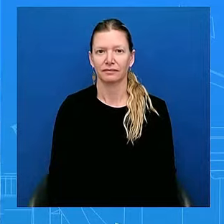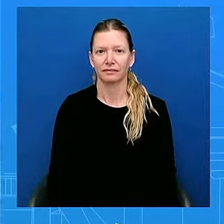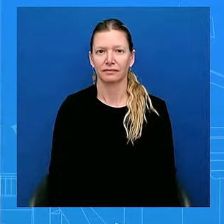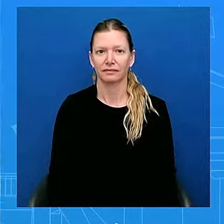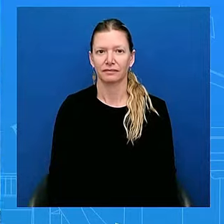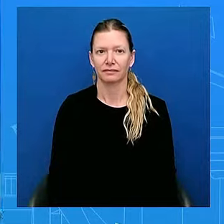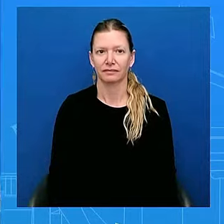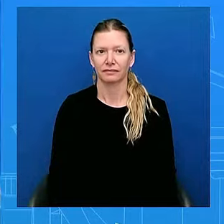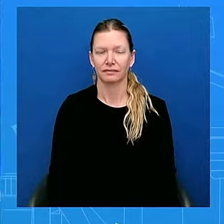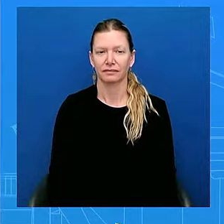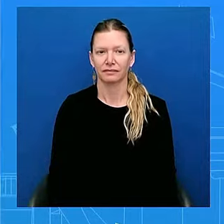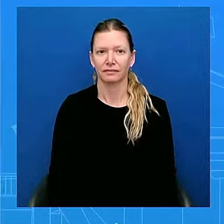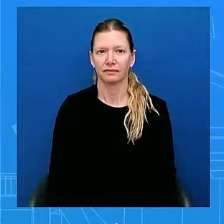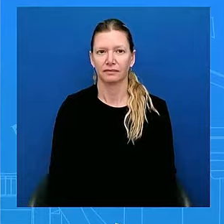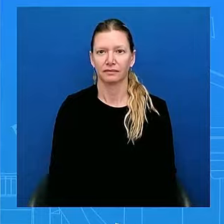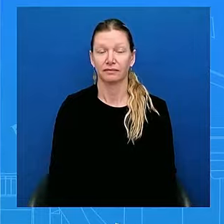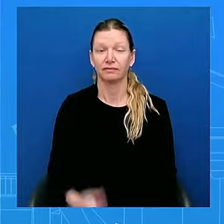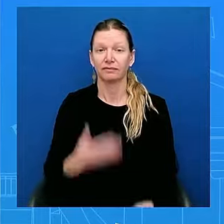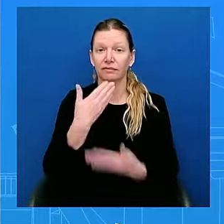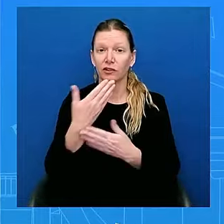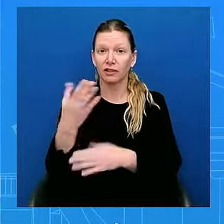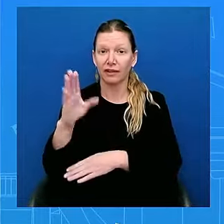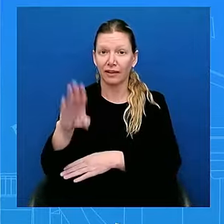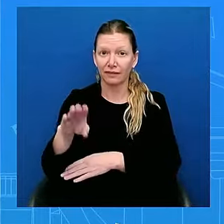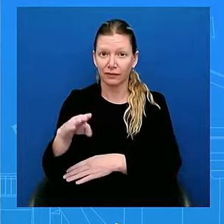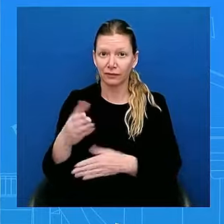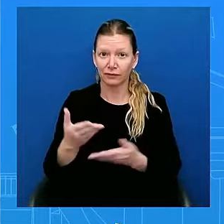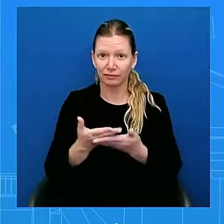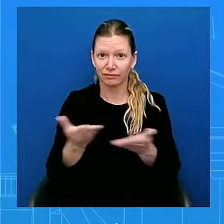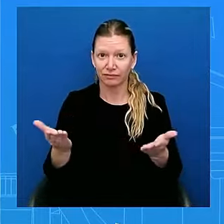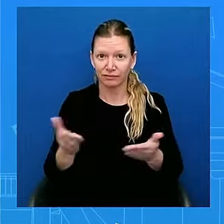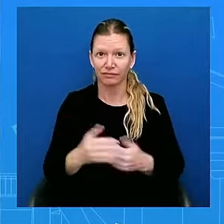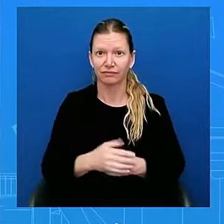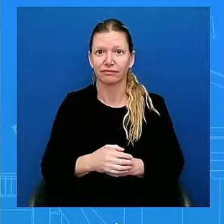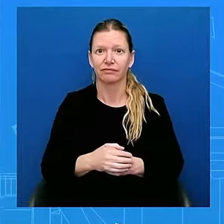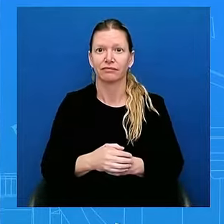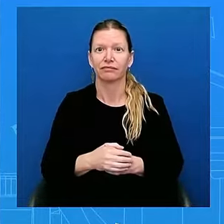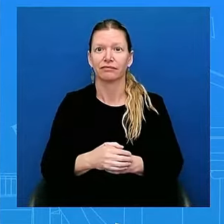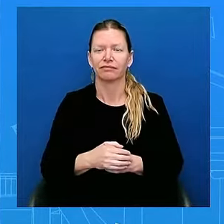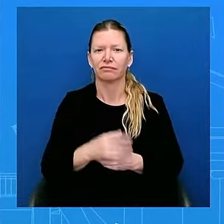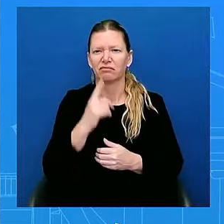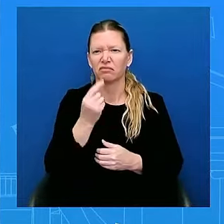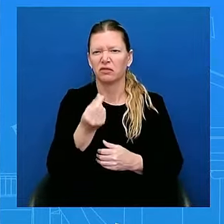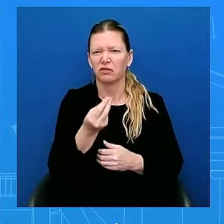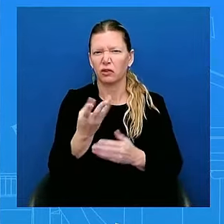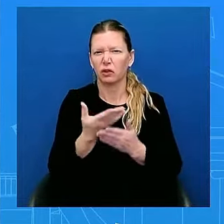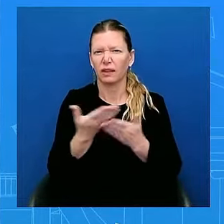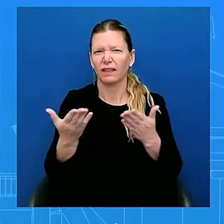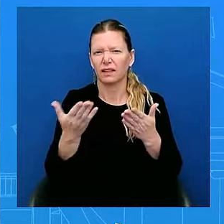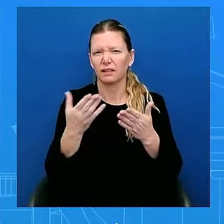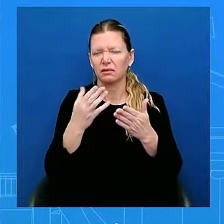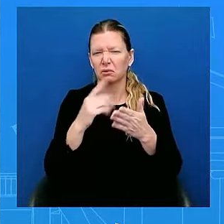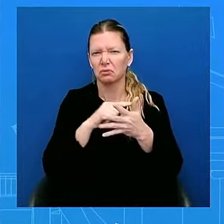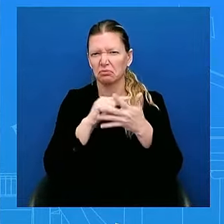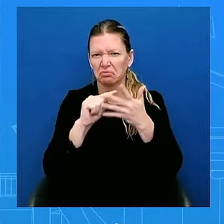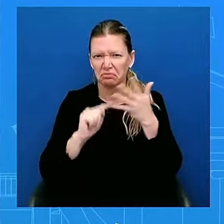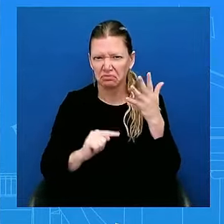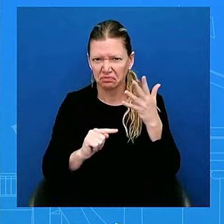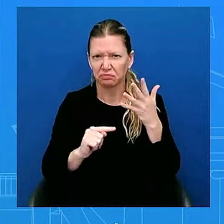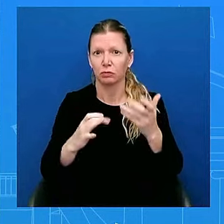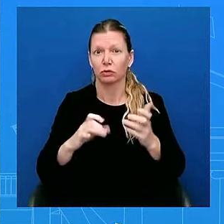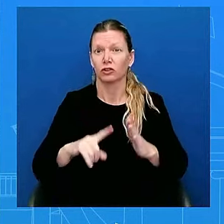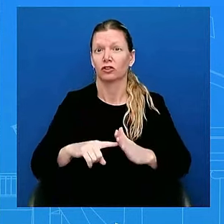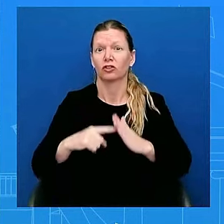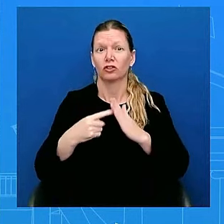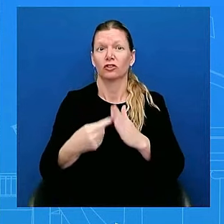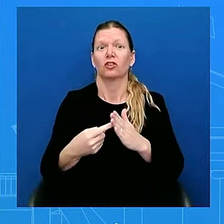Good afternoon, everyone. I have a couple things at the top. So I want to start by addressing the horrific